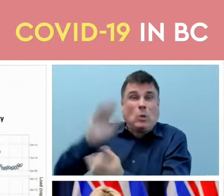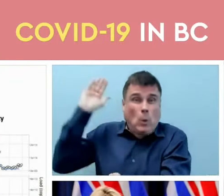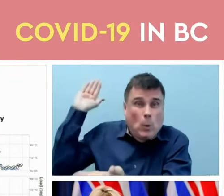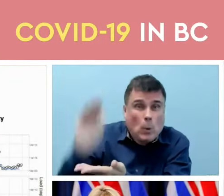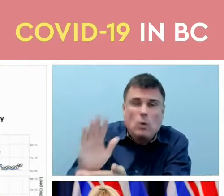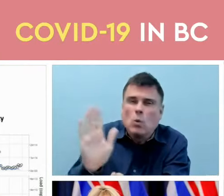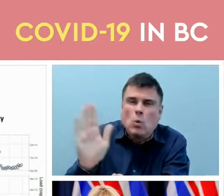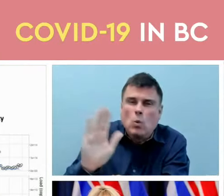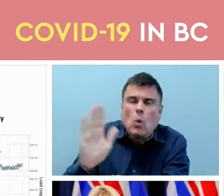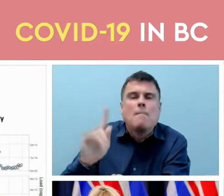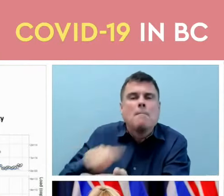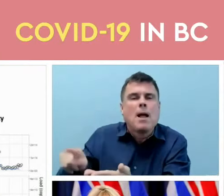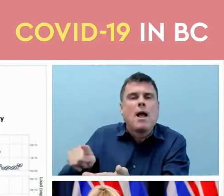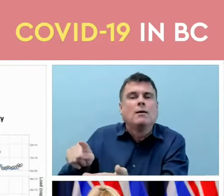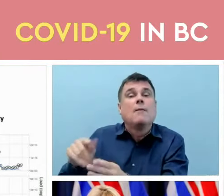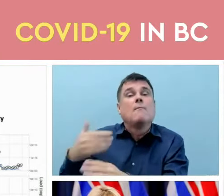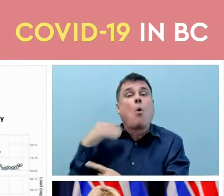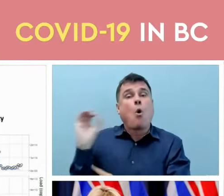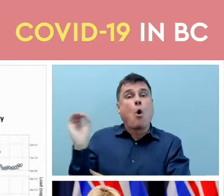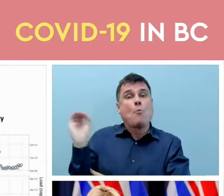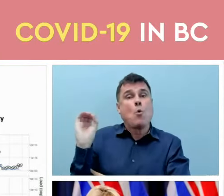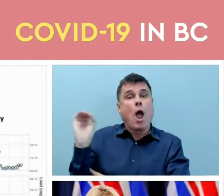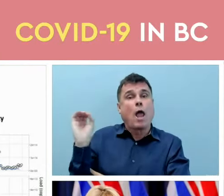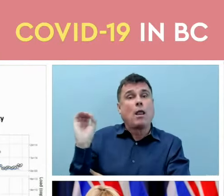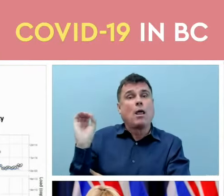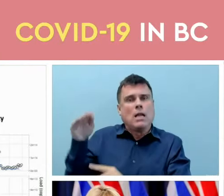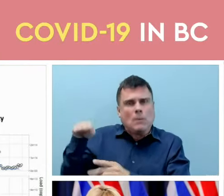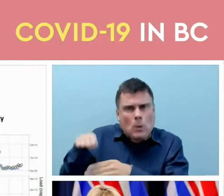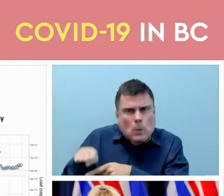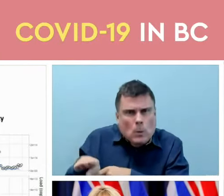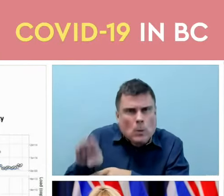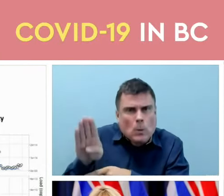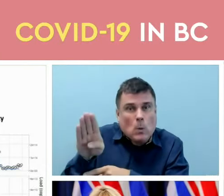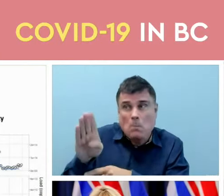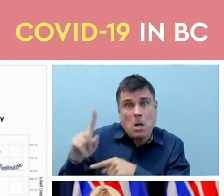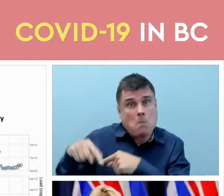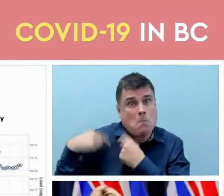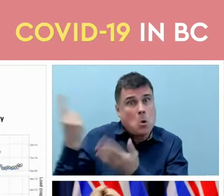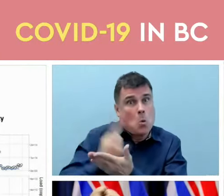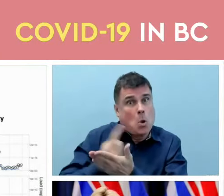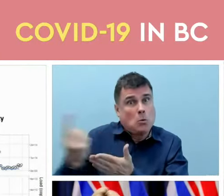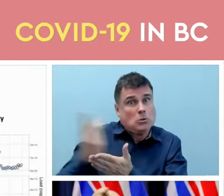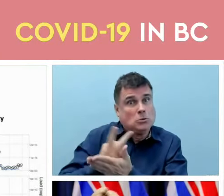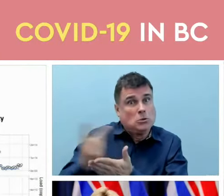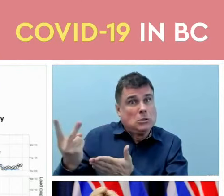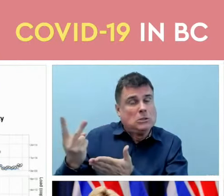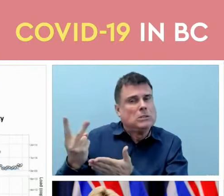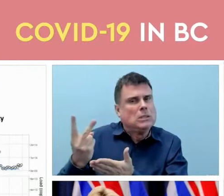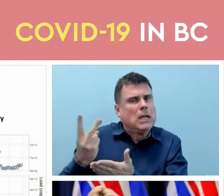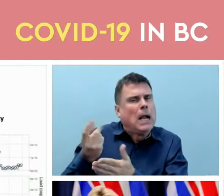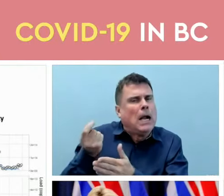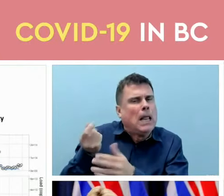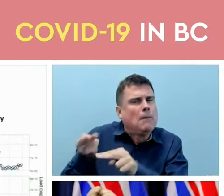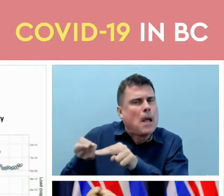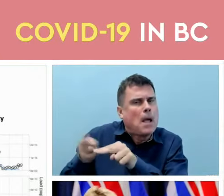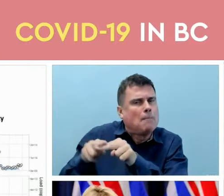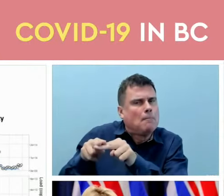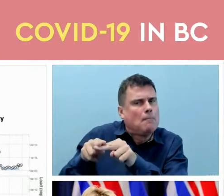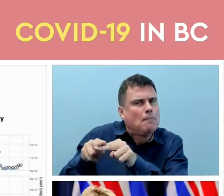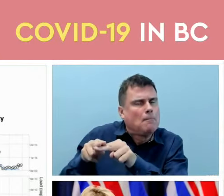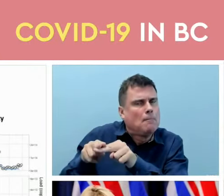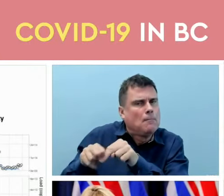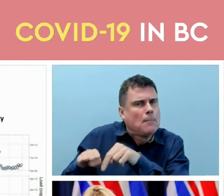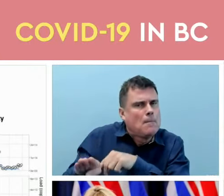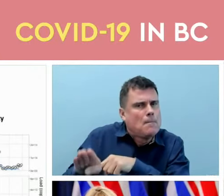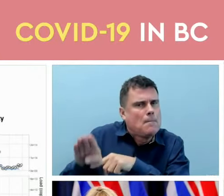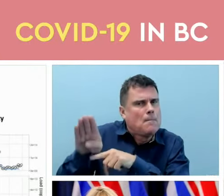those. But in the last week to two weeks we started to see a slight uptick in wastewater surveillance as well. And that